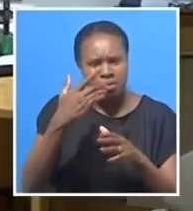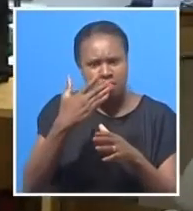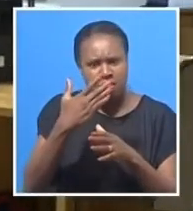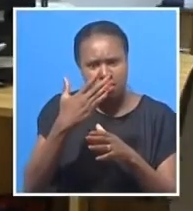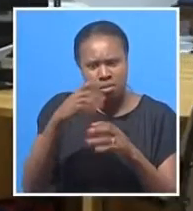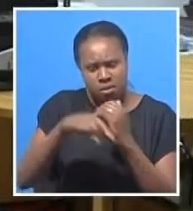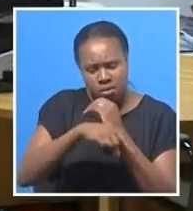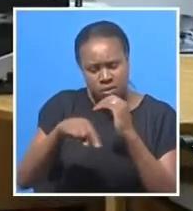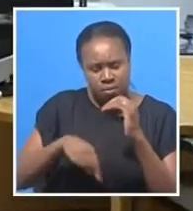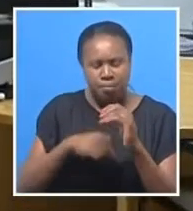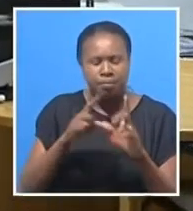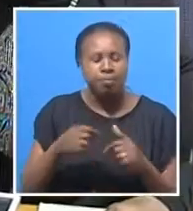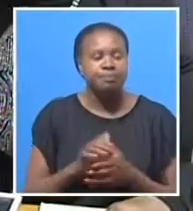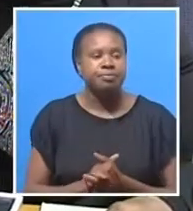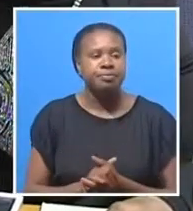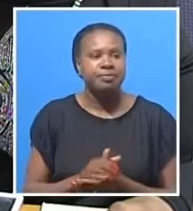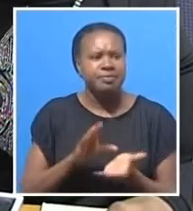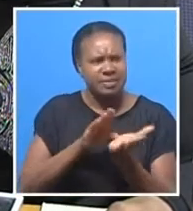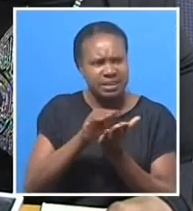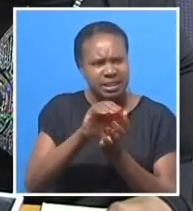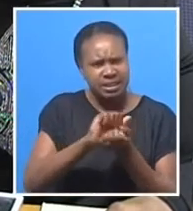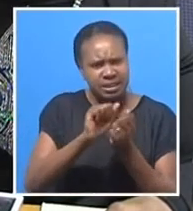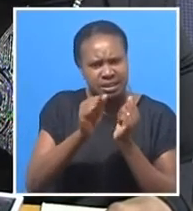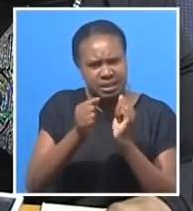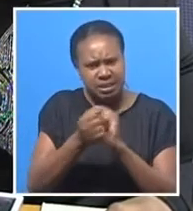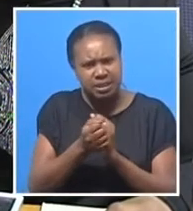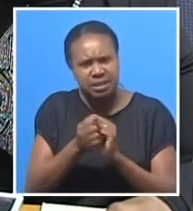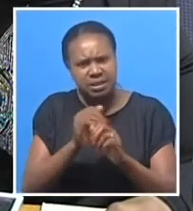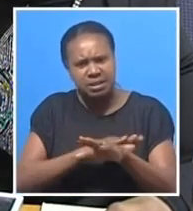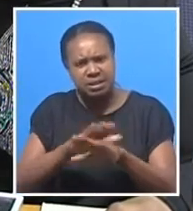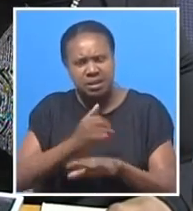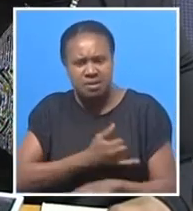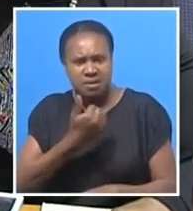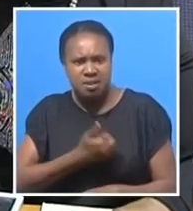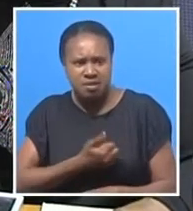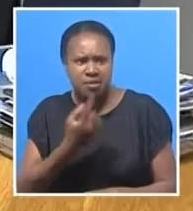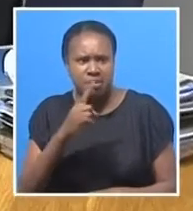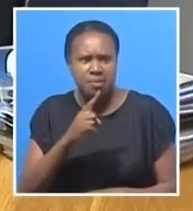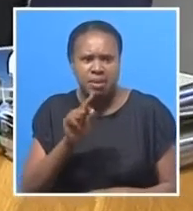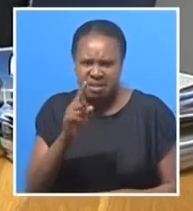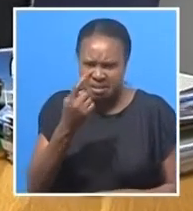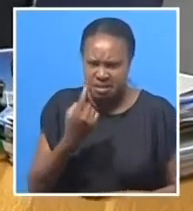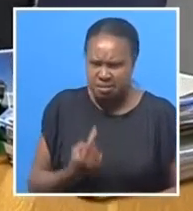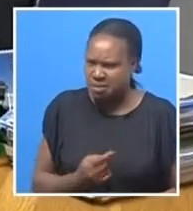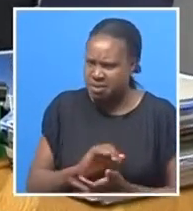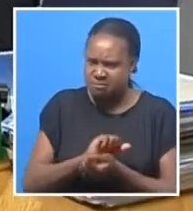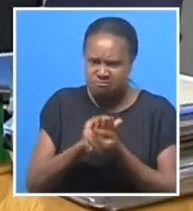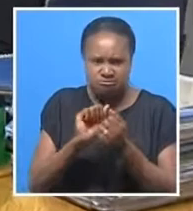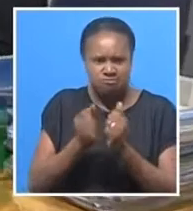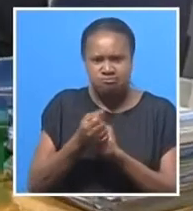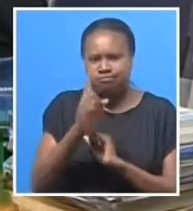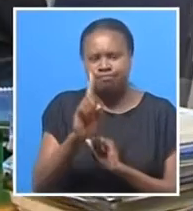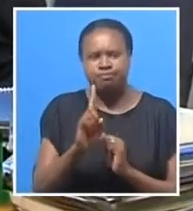She says although cancer has changed her perception about life, her personality and who she is, has never changed.